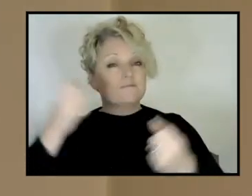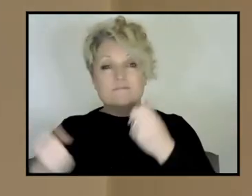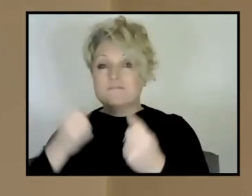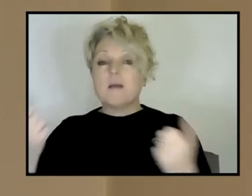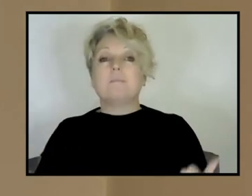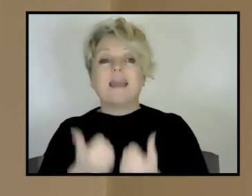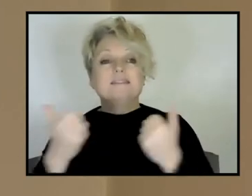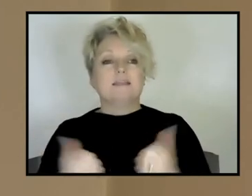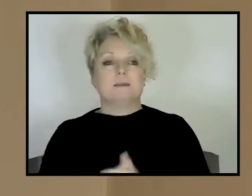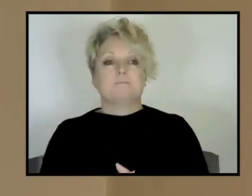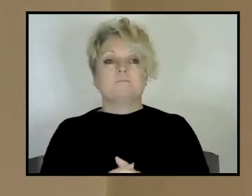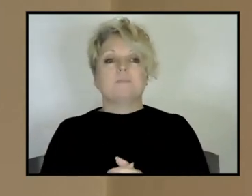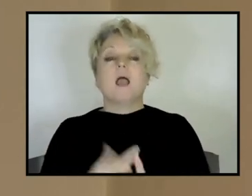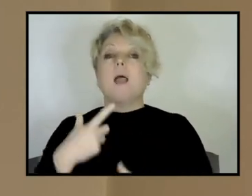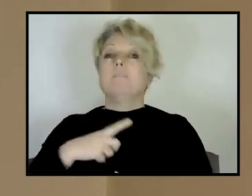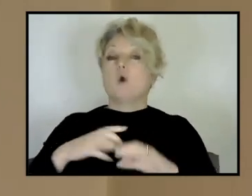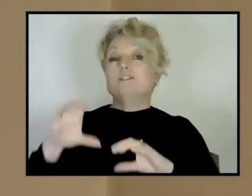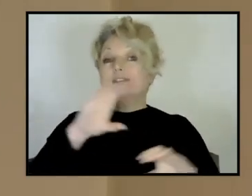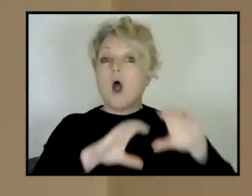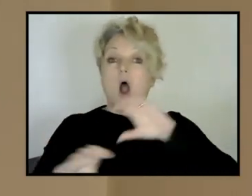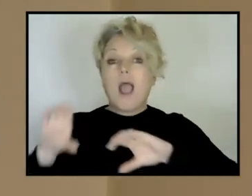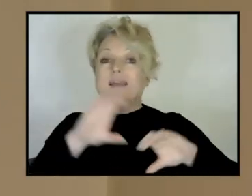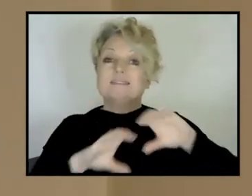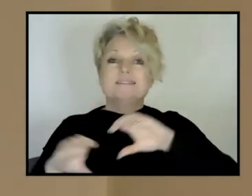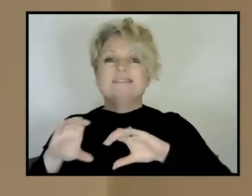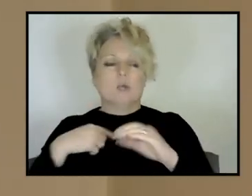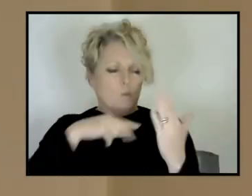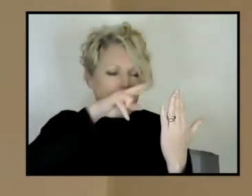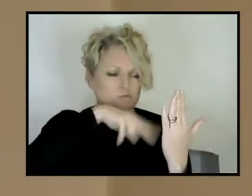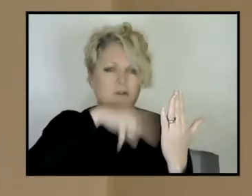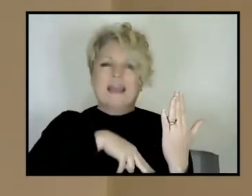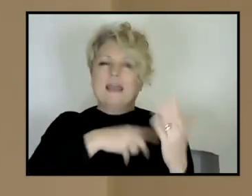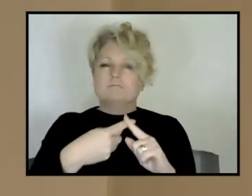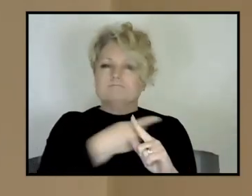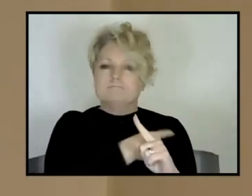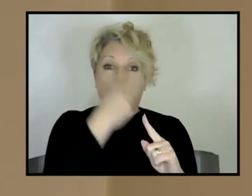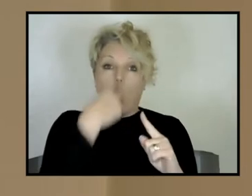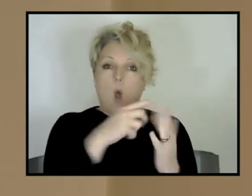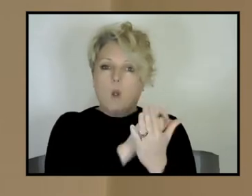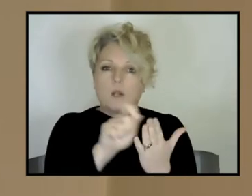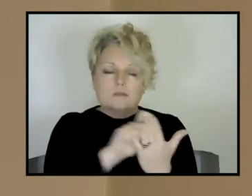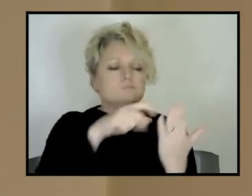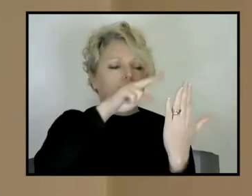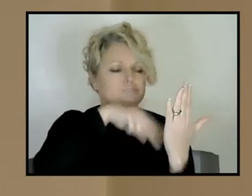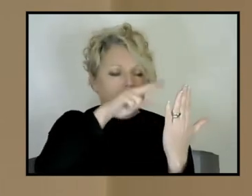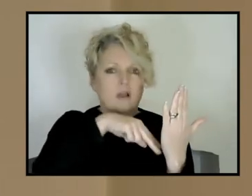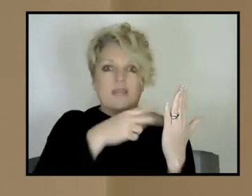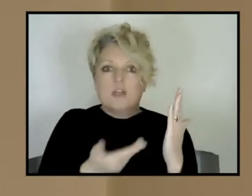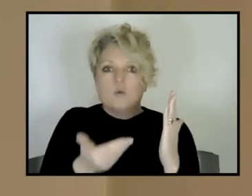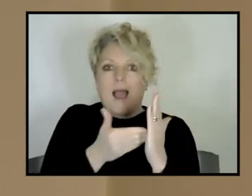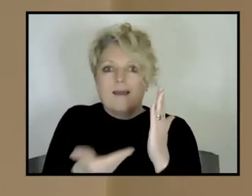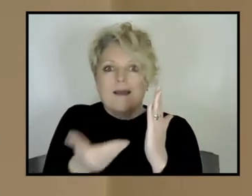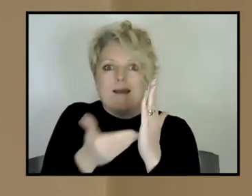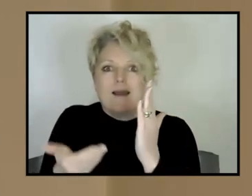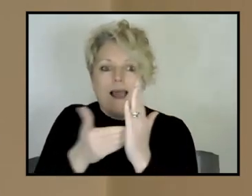cite in the scientific method, of course, we cite, you know, earlier literature and we build on that. And obviously most, the vast majority of the